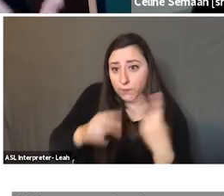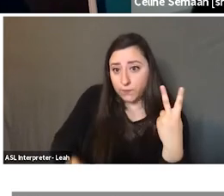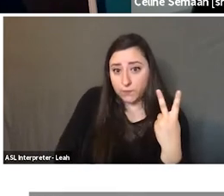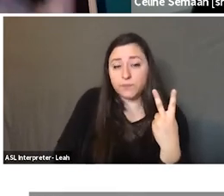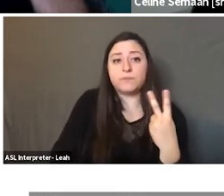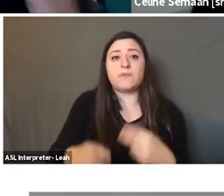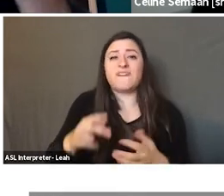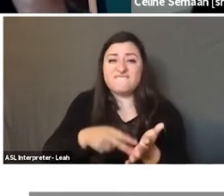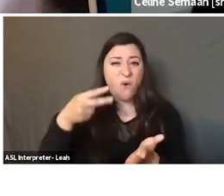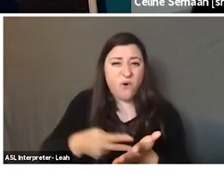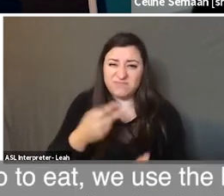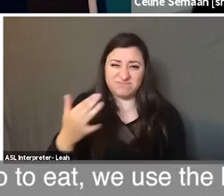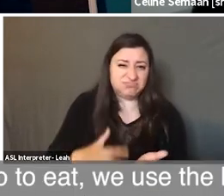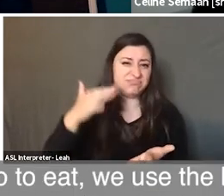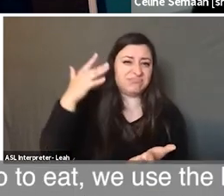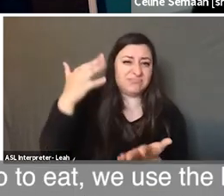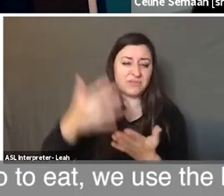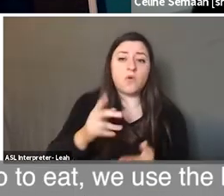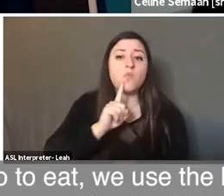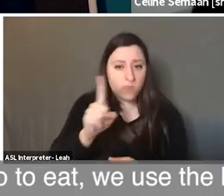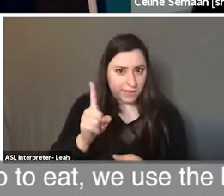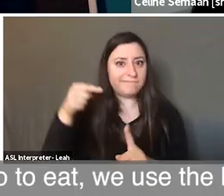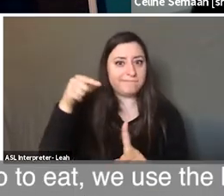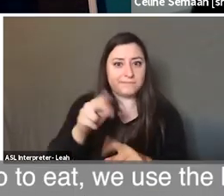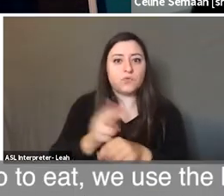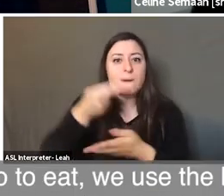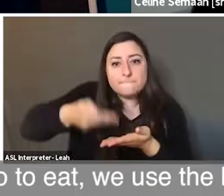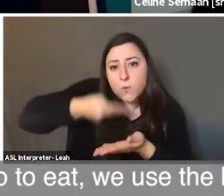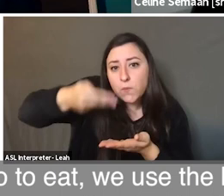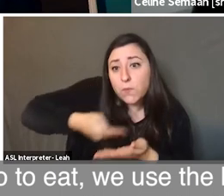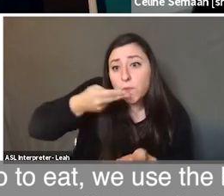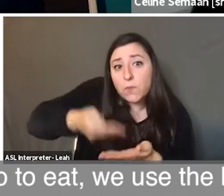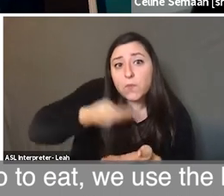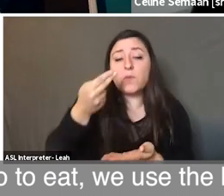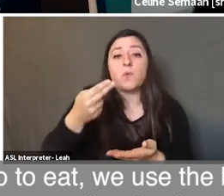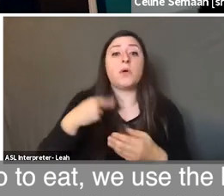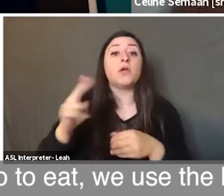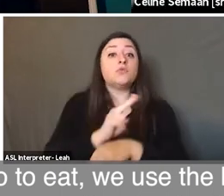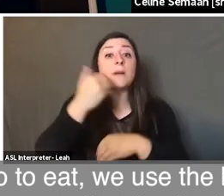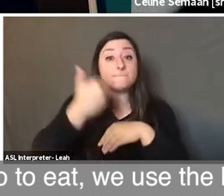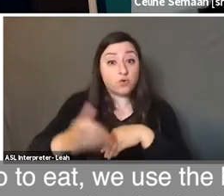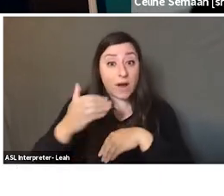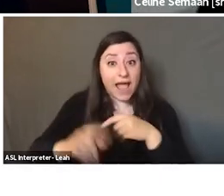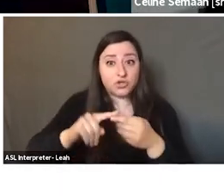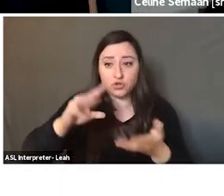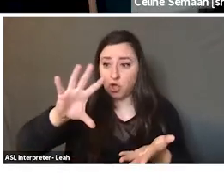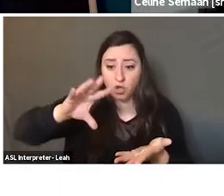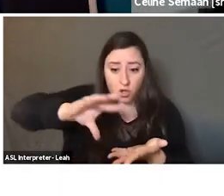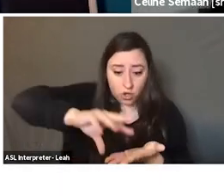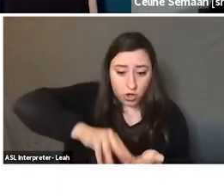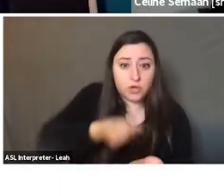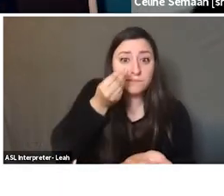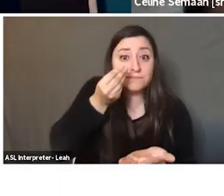rarely, used spoons. So to eat, we used the bread to actually take the food. And we